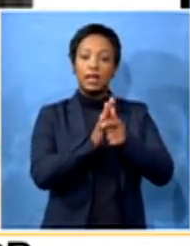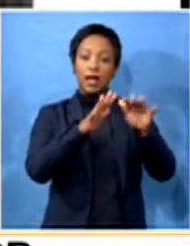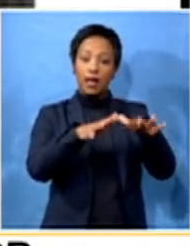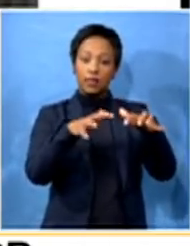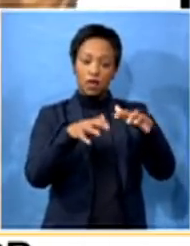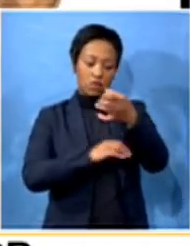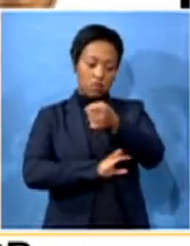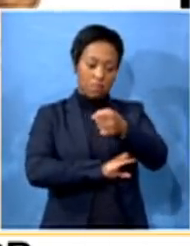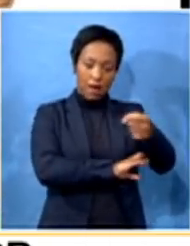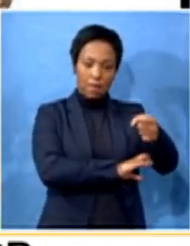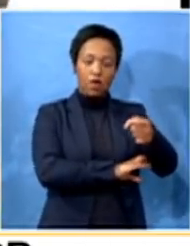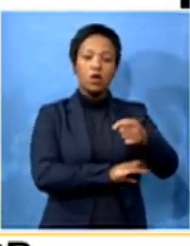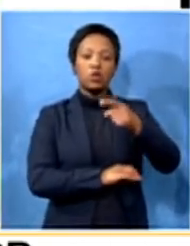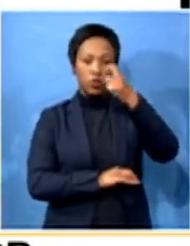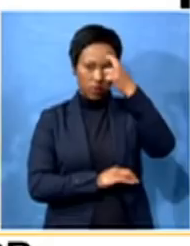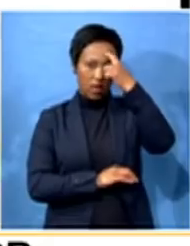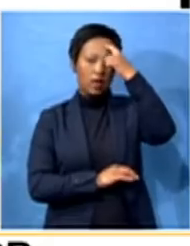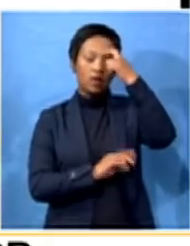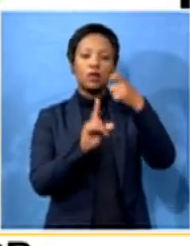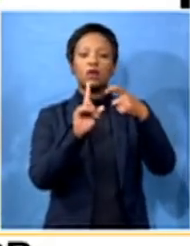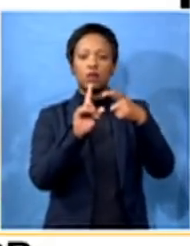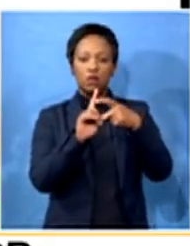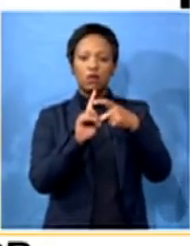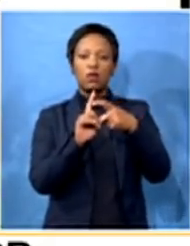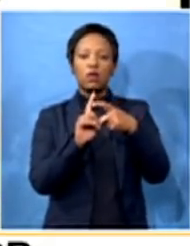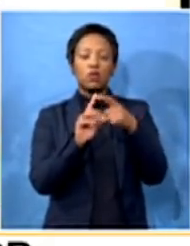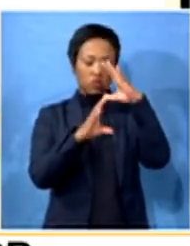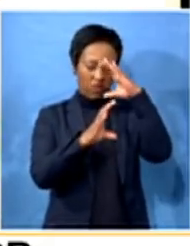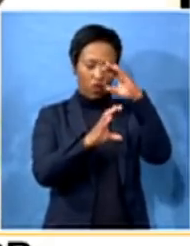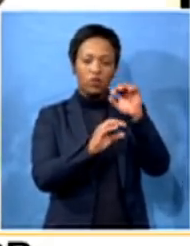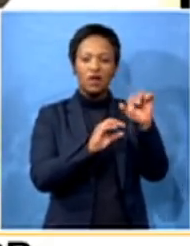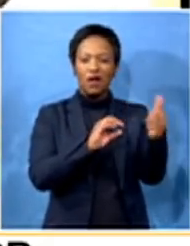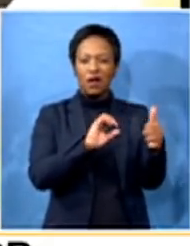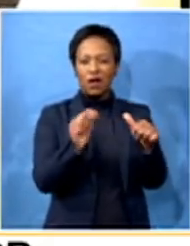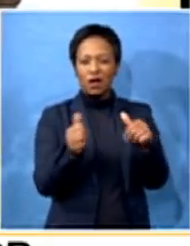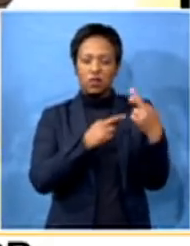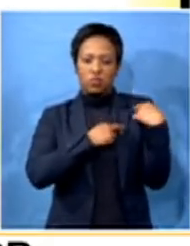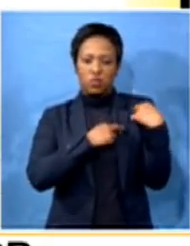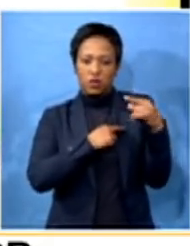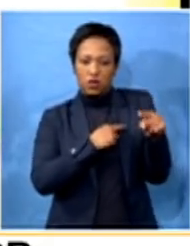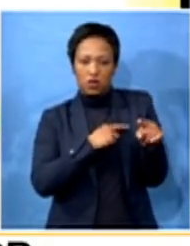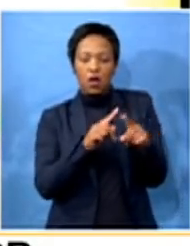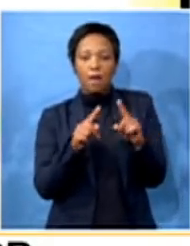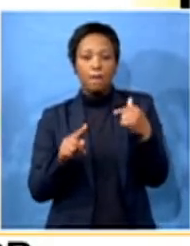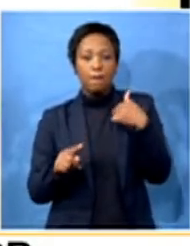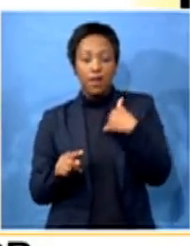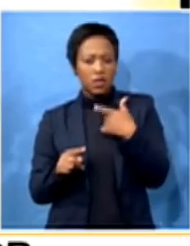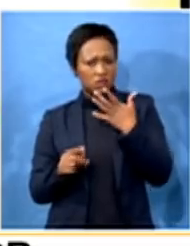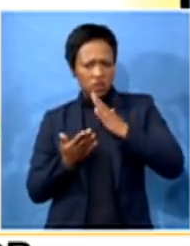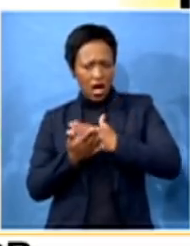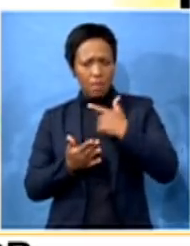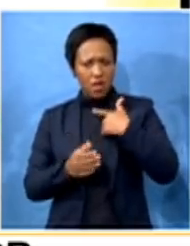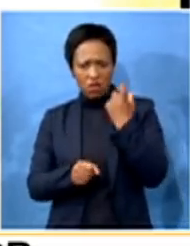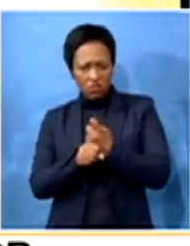of refreshing herself and focusing on other all-conditional responsibilities. I'm not denying some of the issues you are